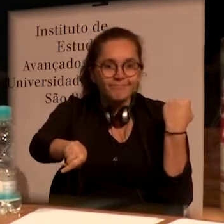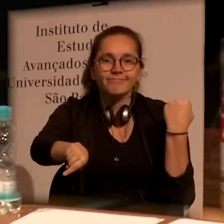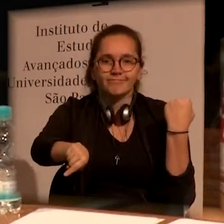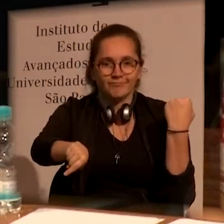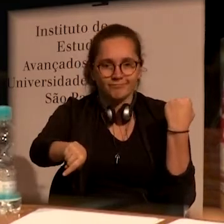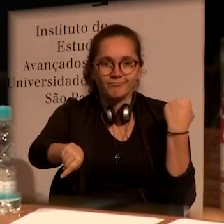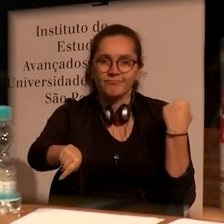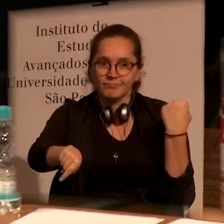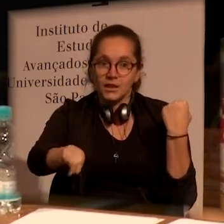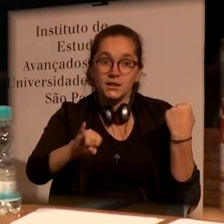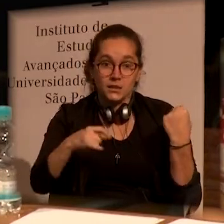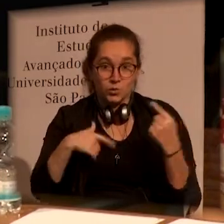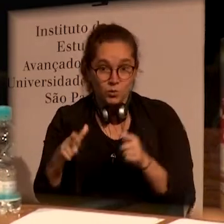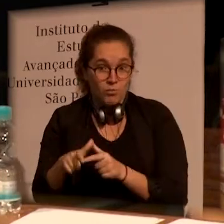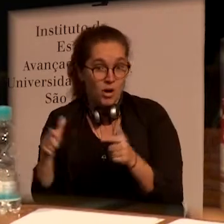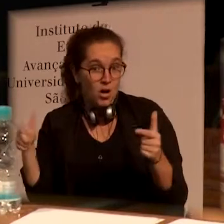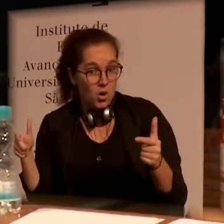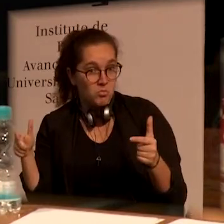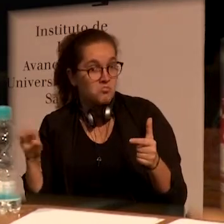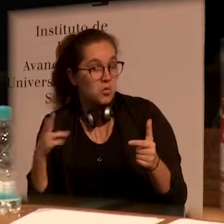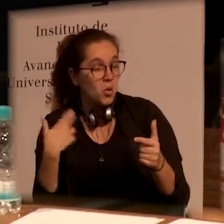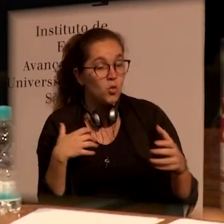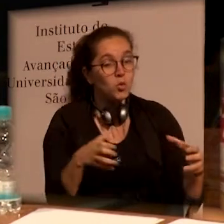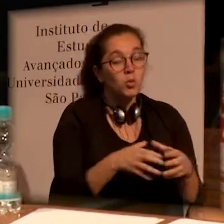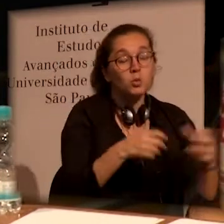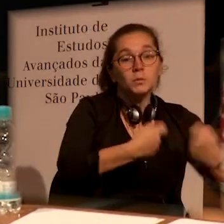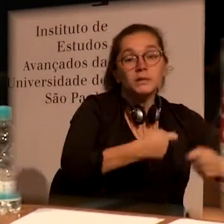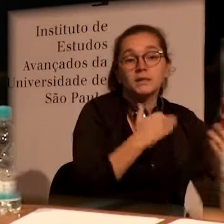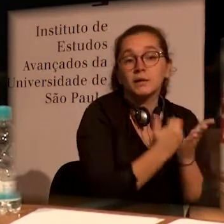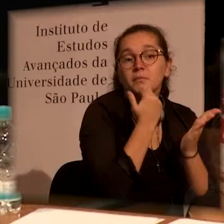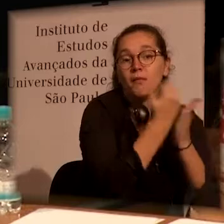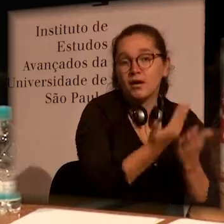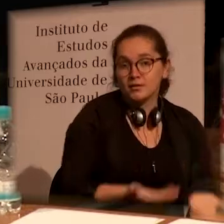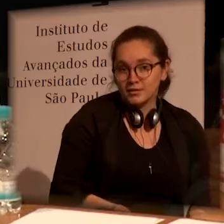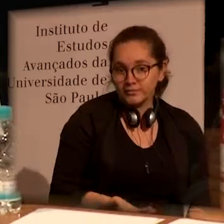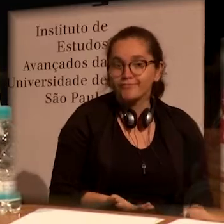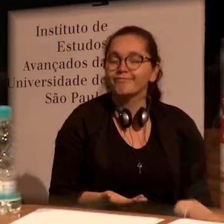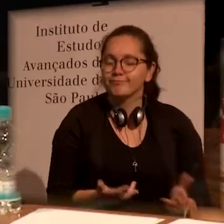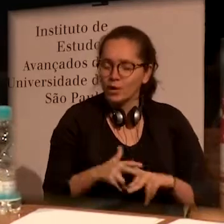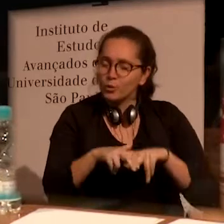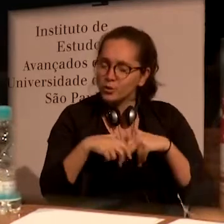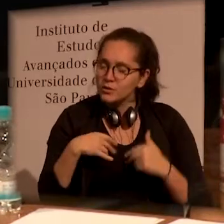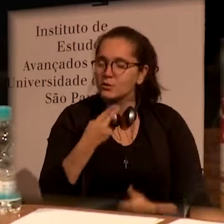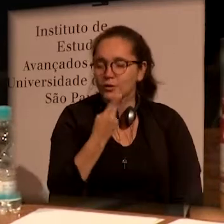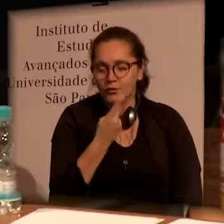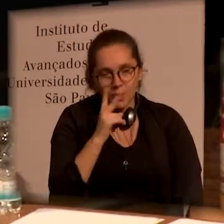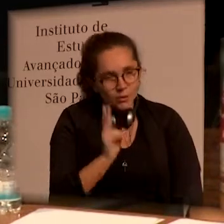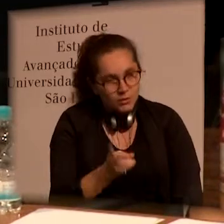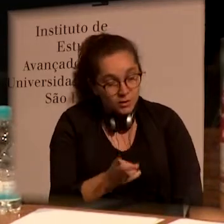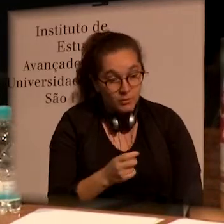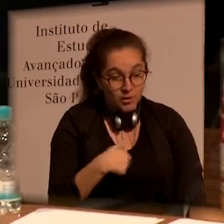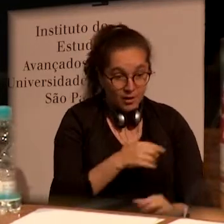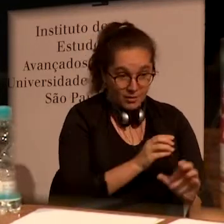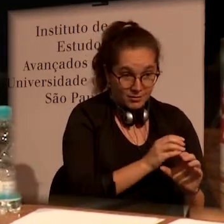other interests, which is the bigger group, which is the group which is in most need. And